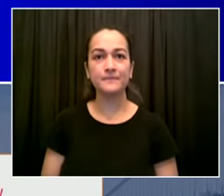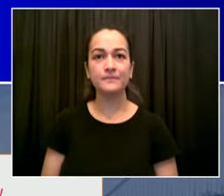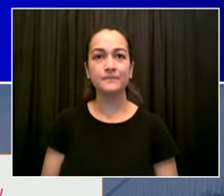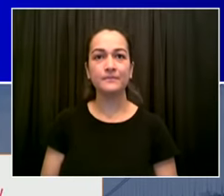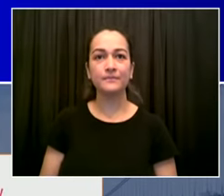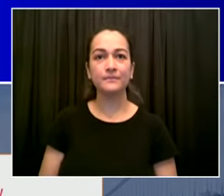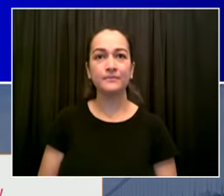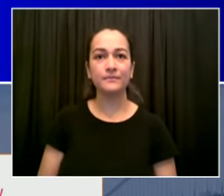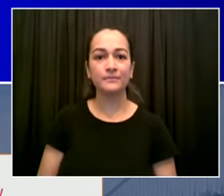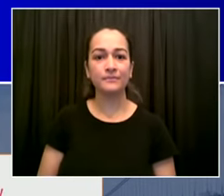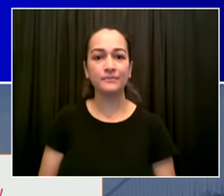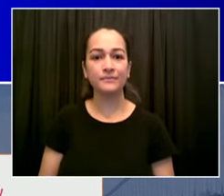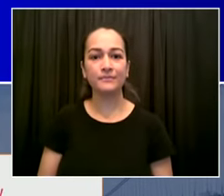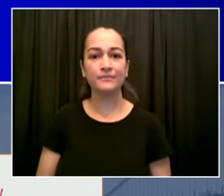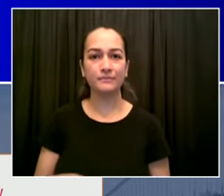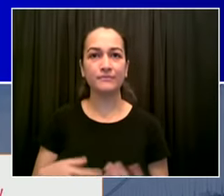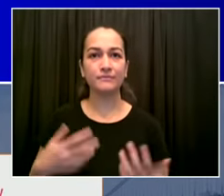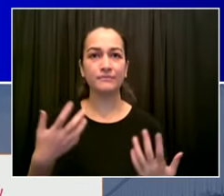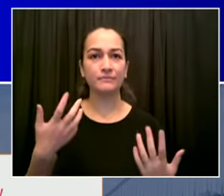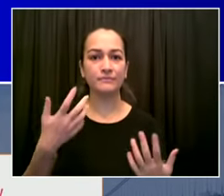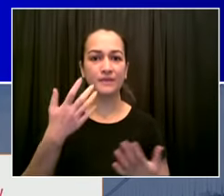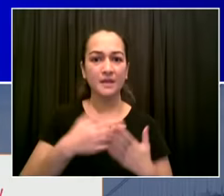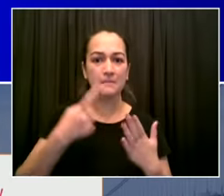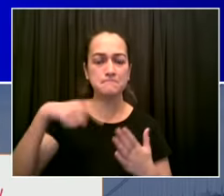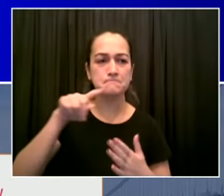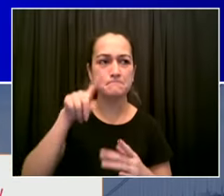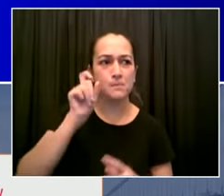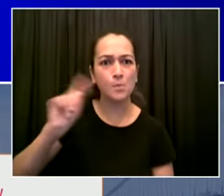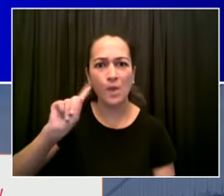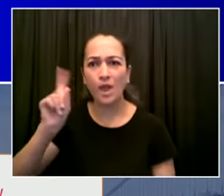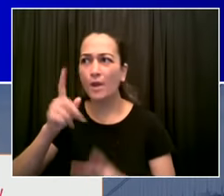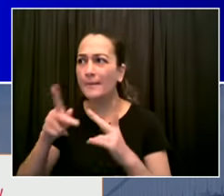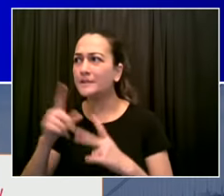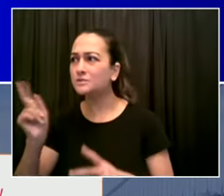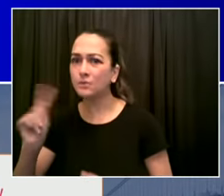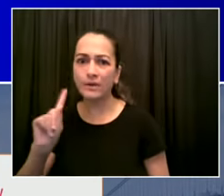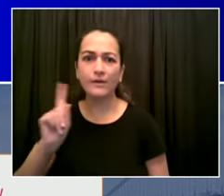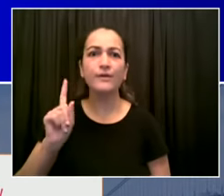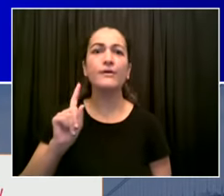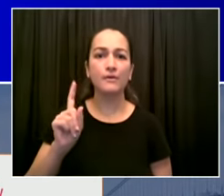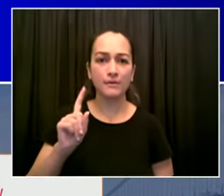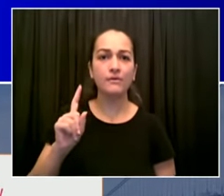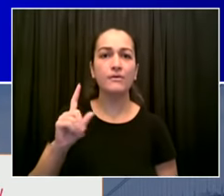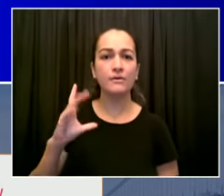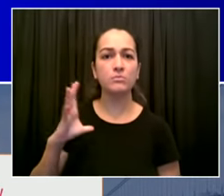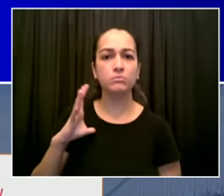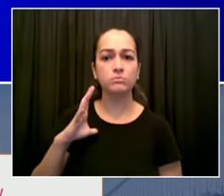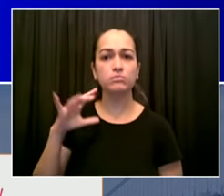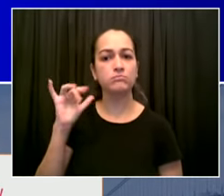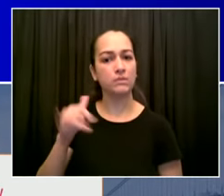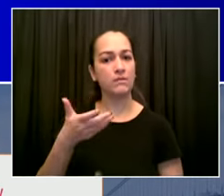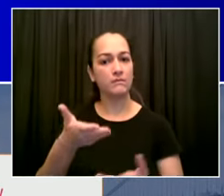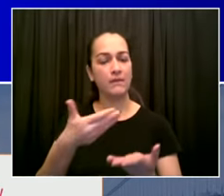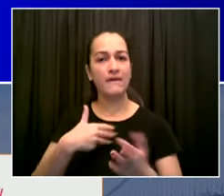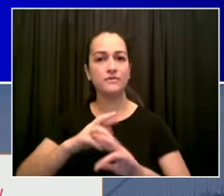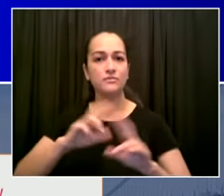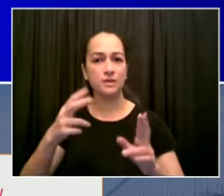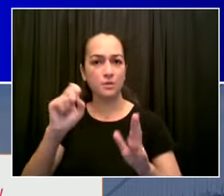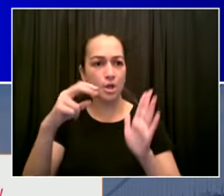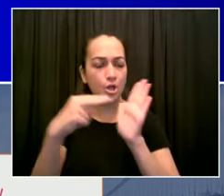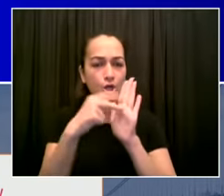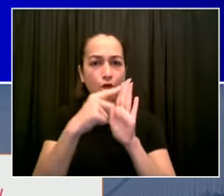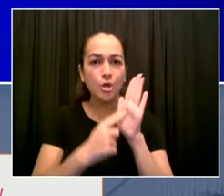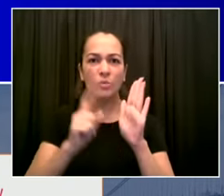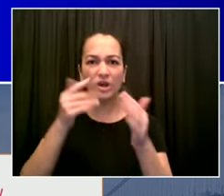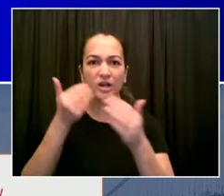here it comes there we go um this is the way to reach people to have